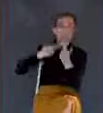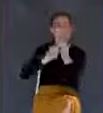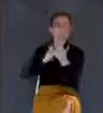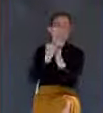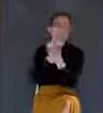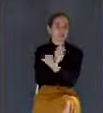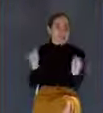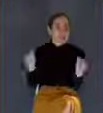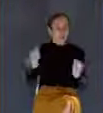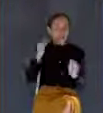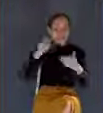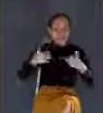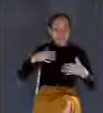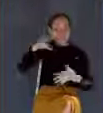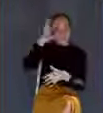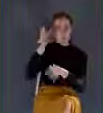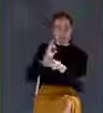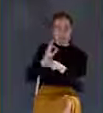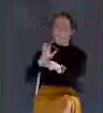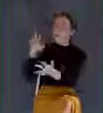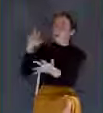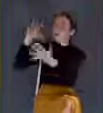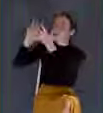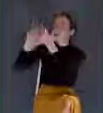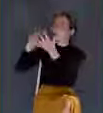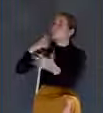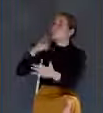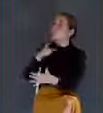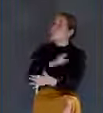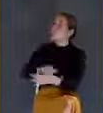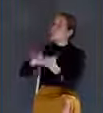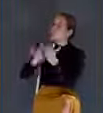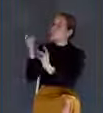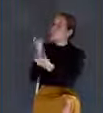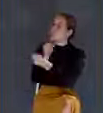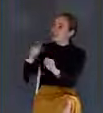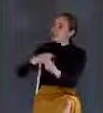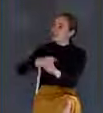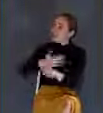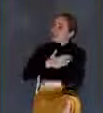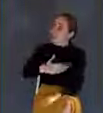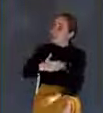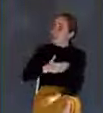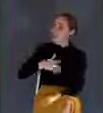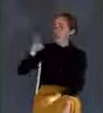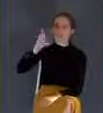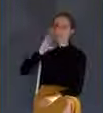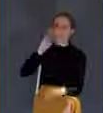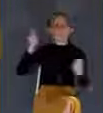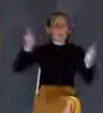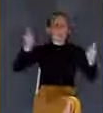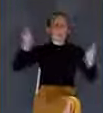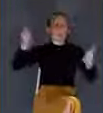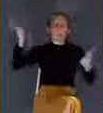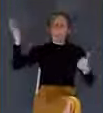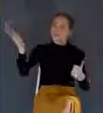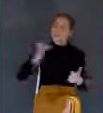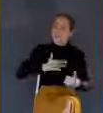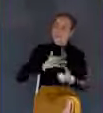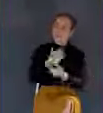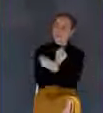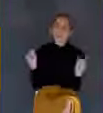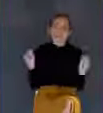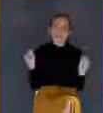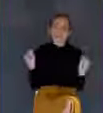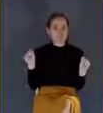Lord Jesus, save me, He'll save you. And if you're not saved, friend, I encourage you to get that settled right now. The only way you can be